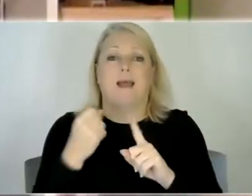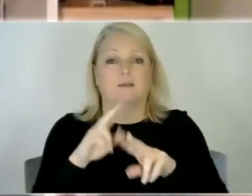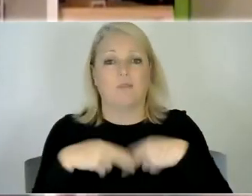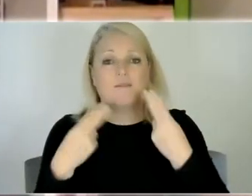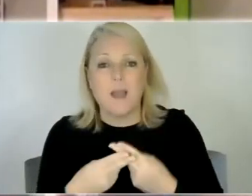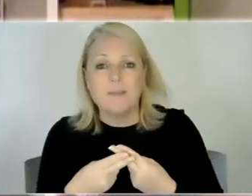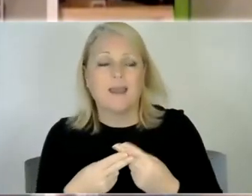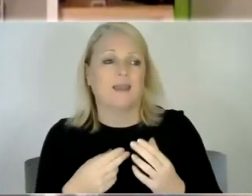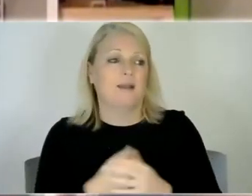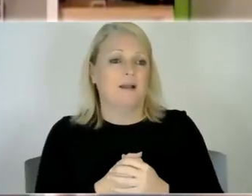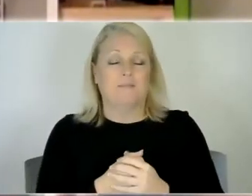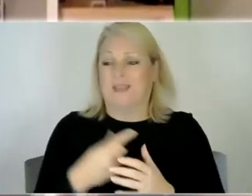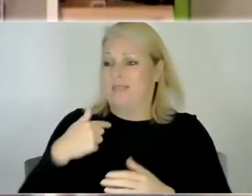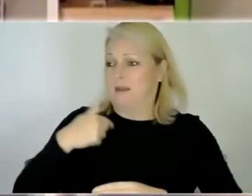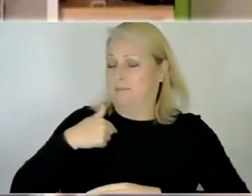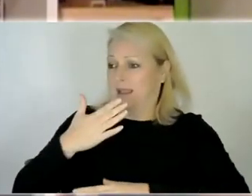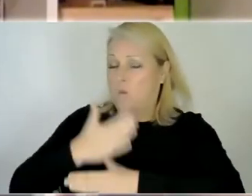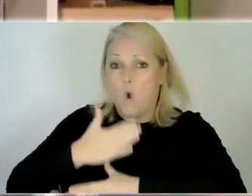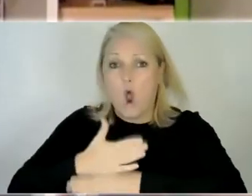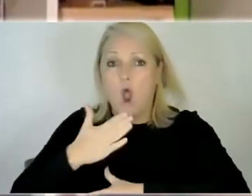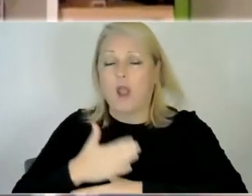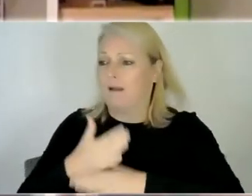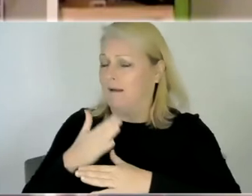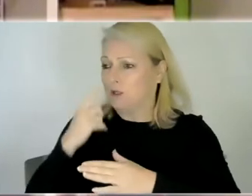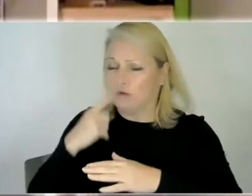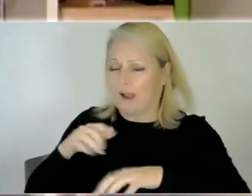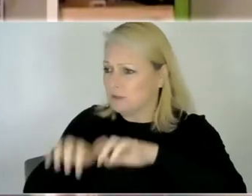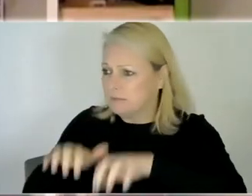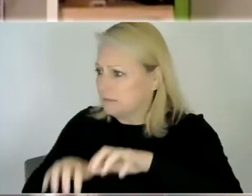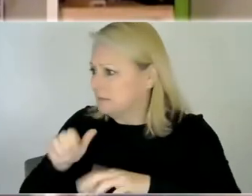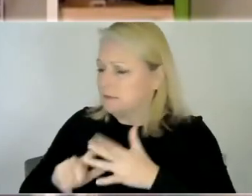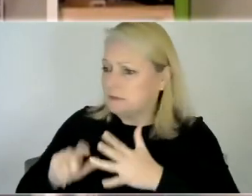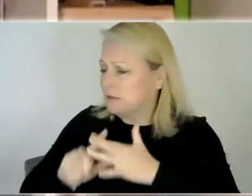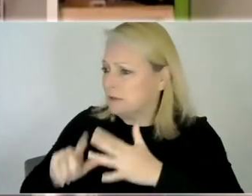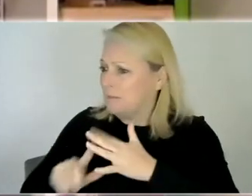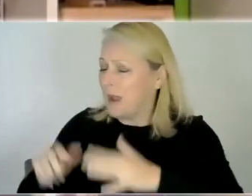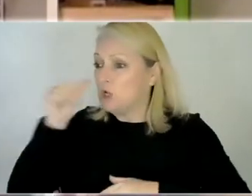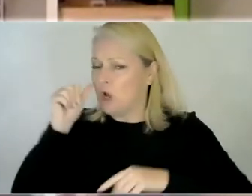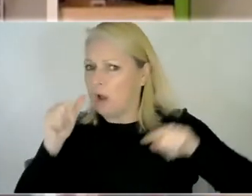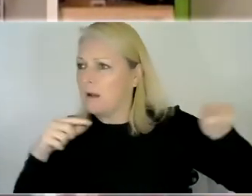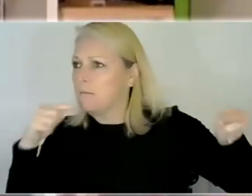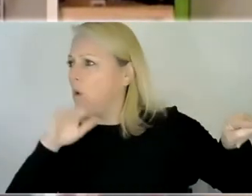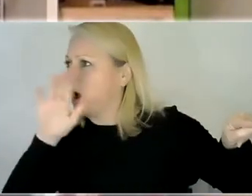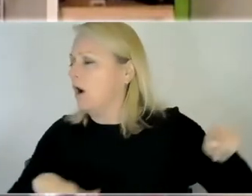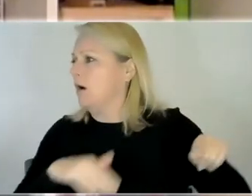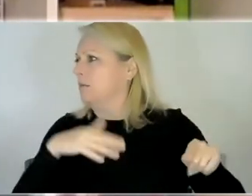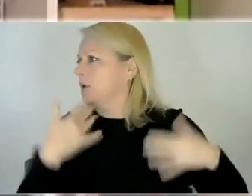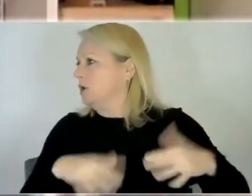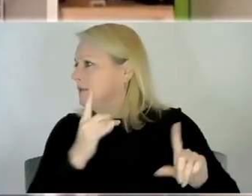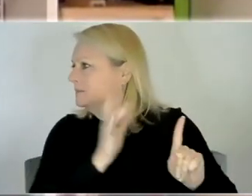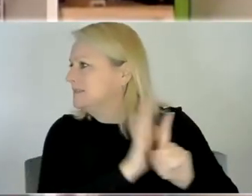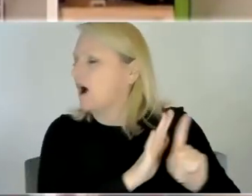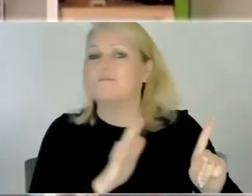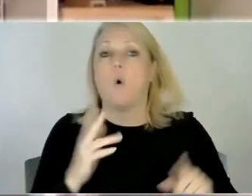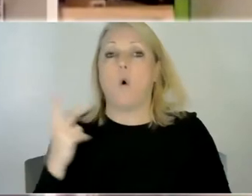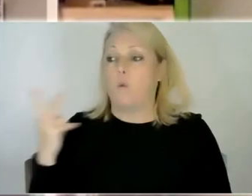concentrate at work when your kids at home self-harming how do you um go and have a night out with friends